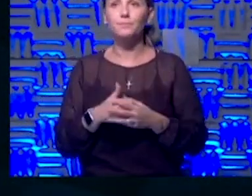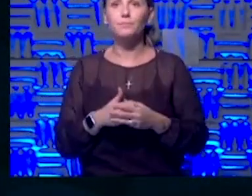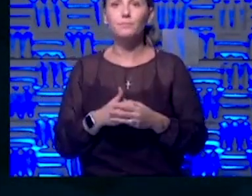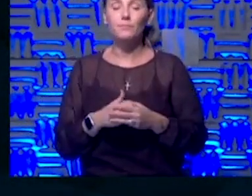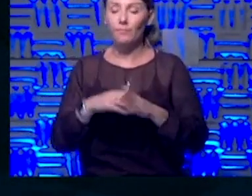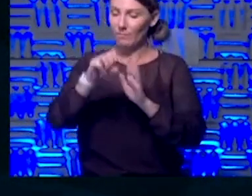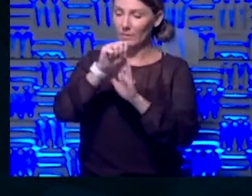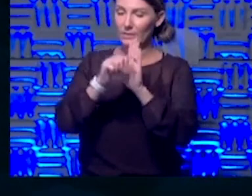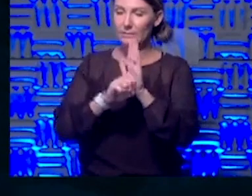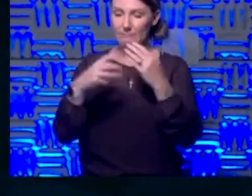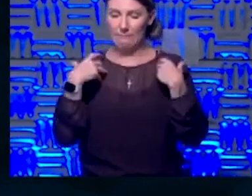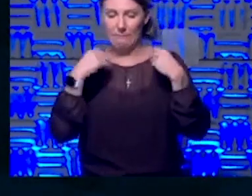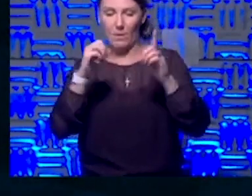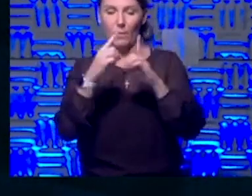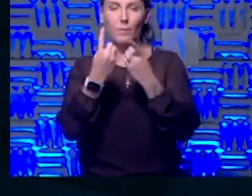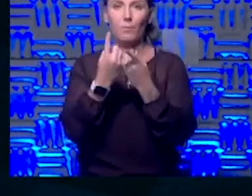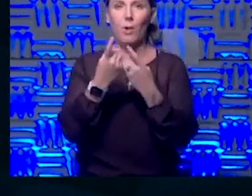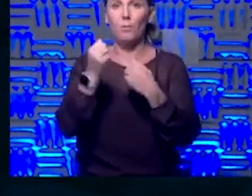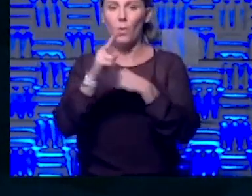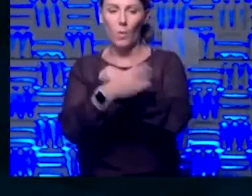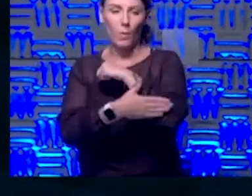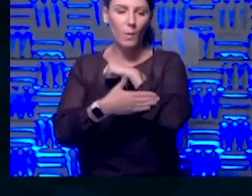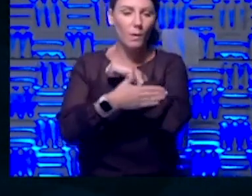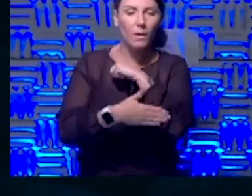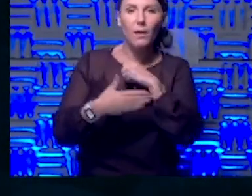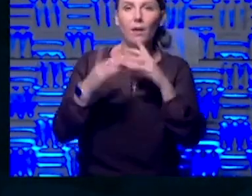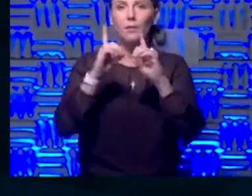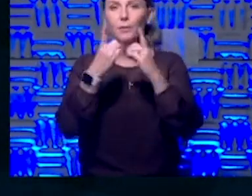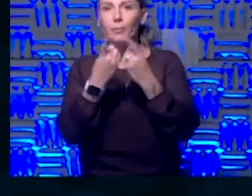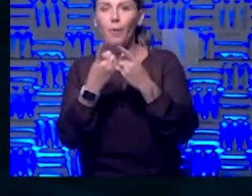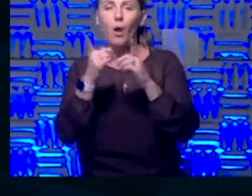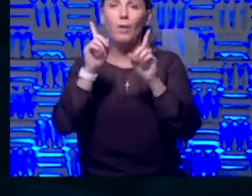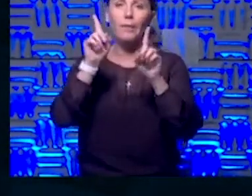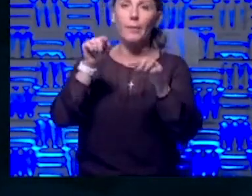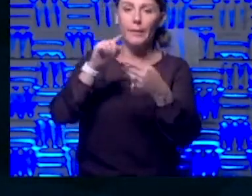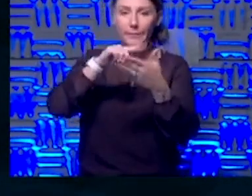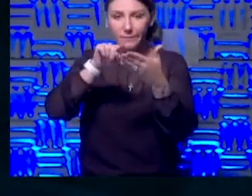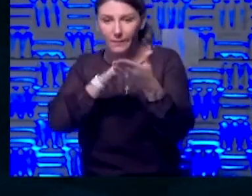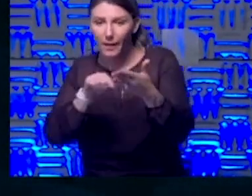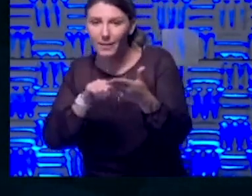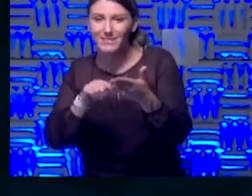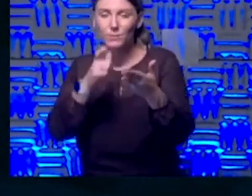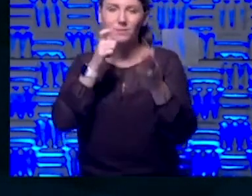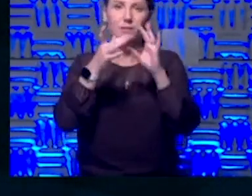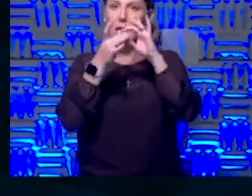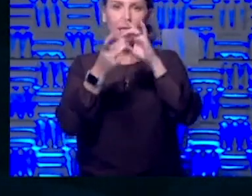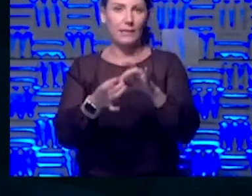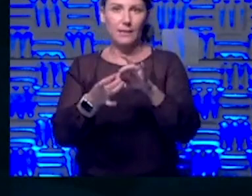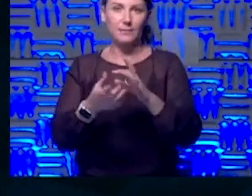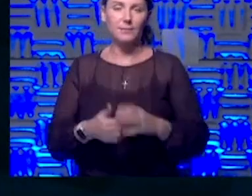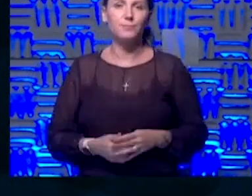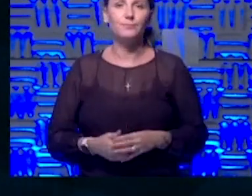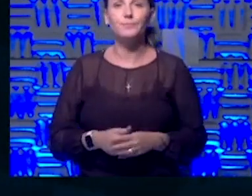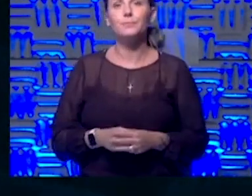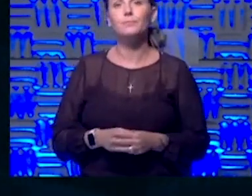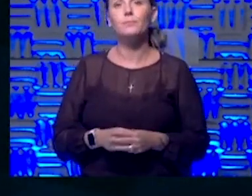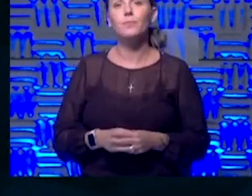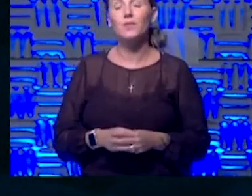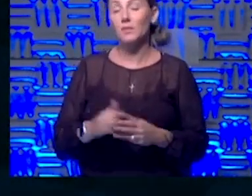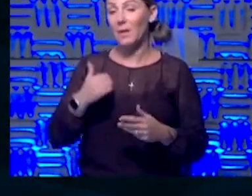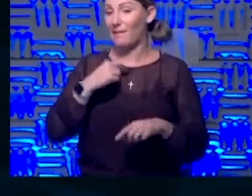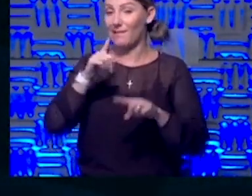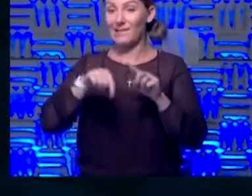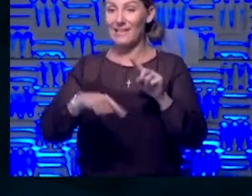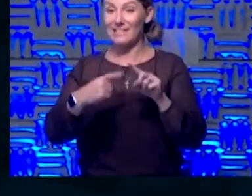department or the county health department went and investigated it, they didn't end up being connected. So I can't say